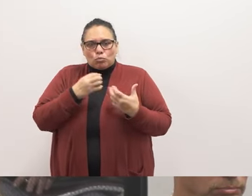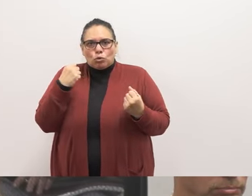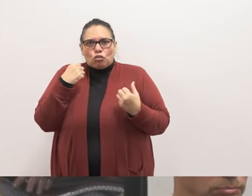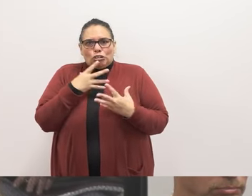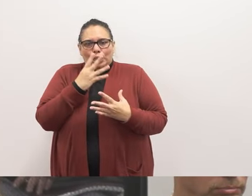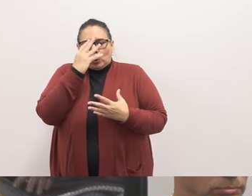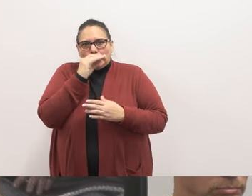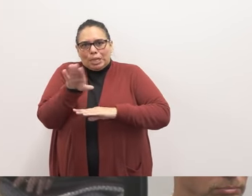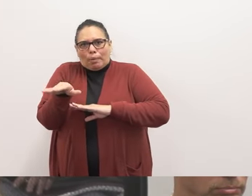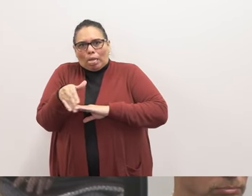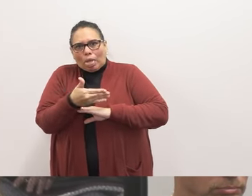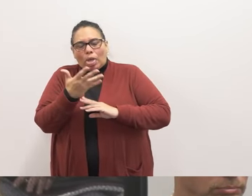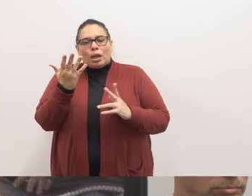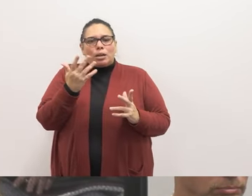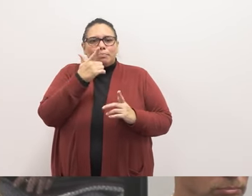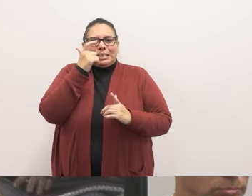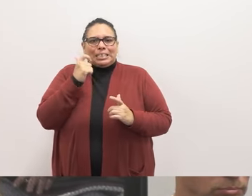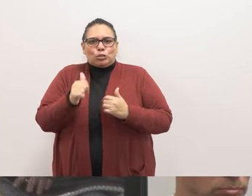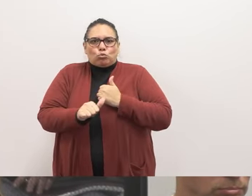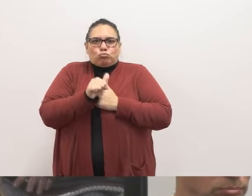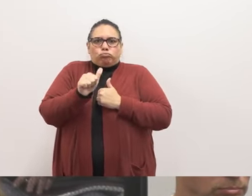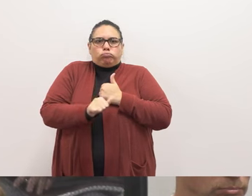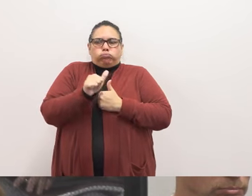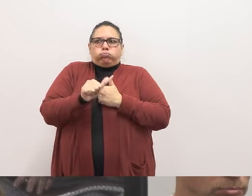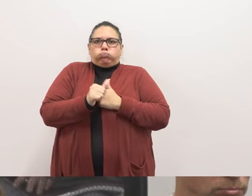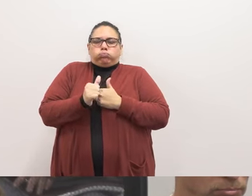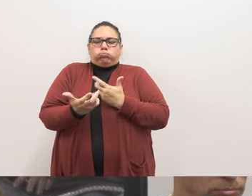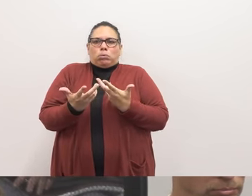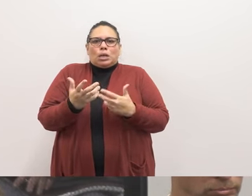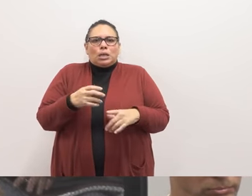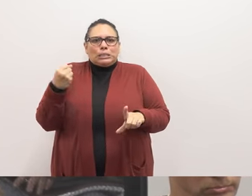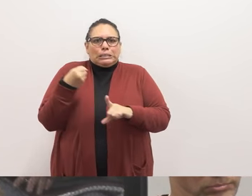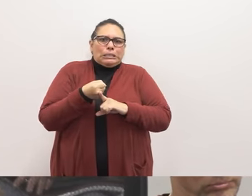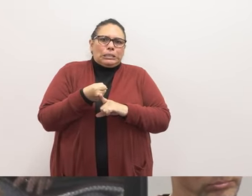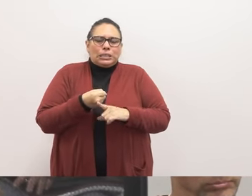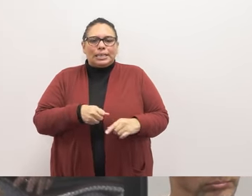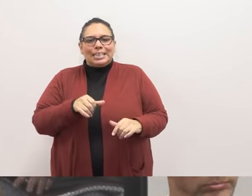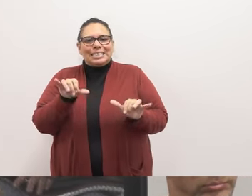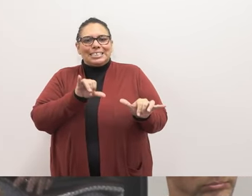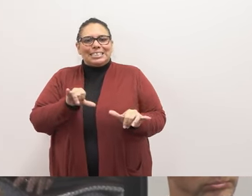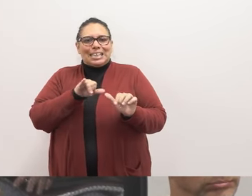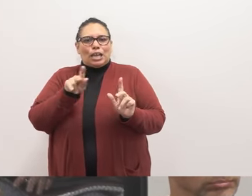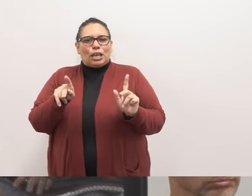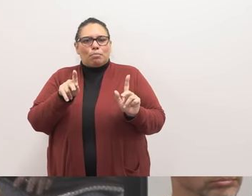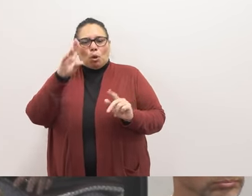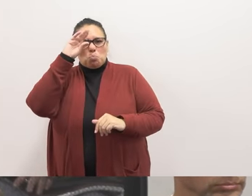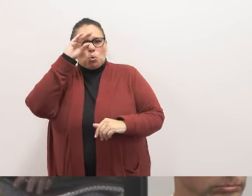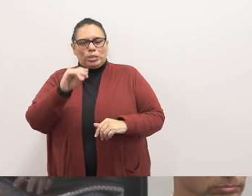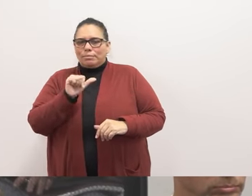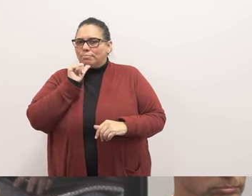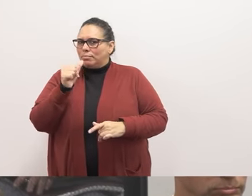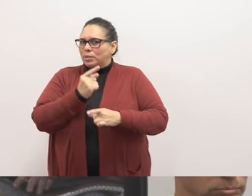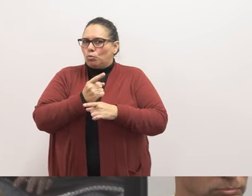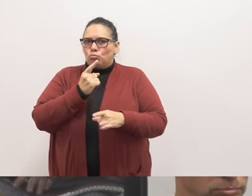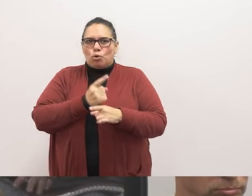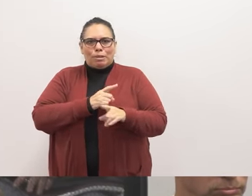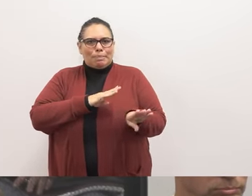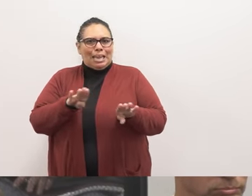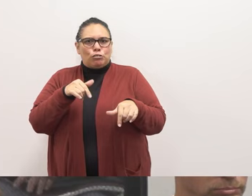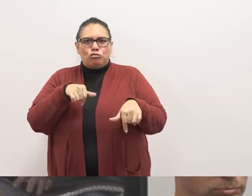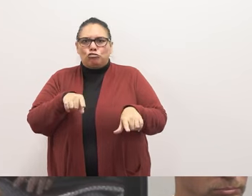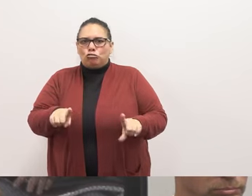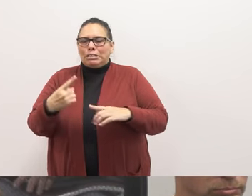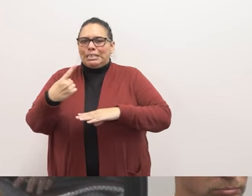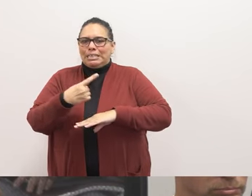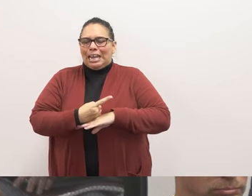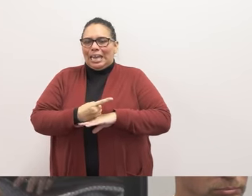We also discovered that while the worst of it was in the cabin at night, these same boys were exhibiting very inappropriate behaviors during the day as well, including sexual